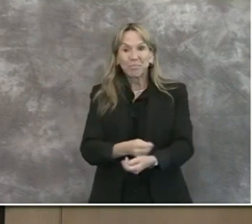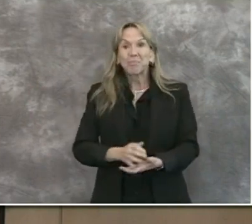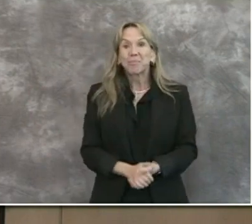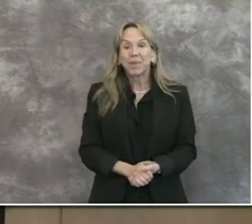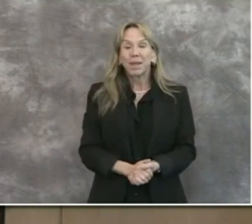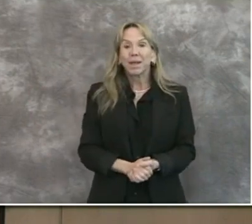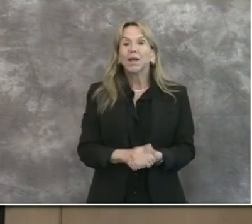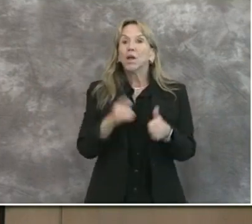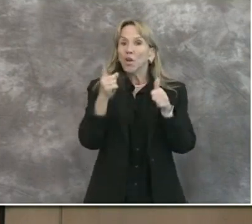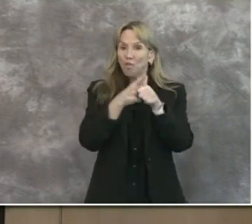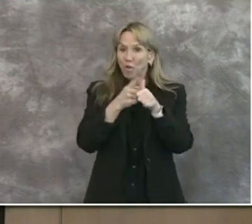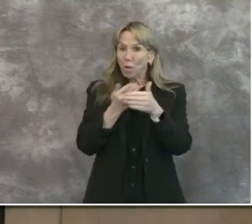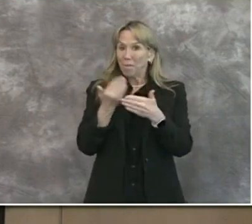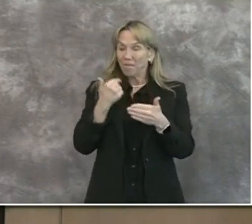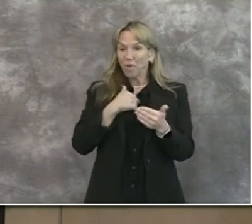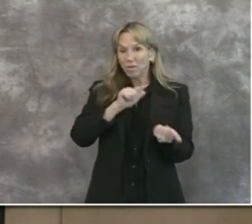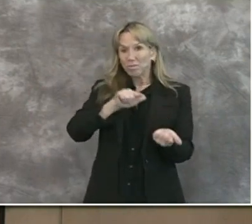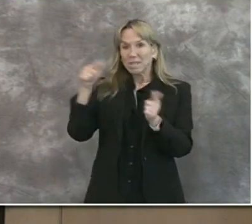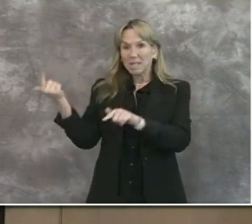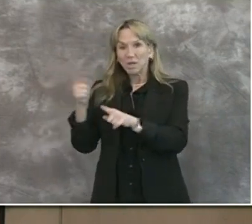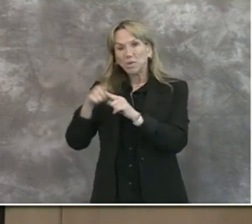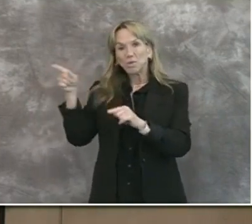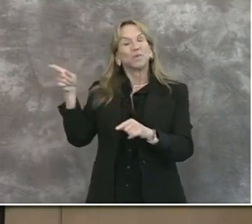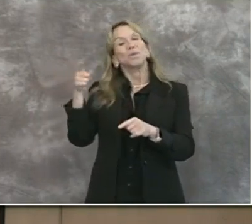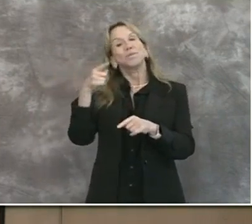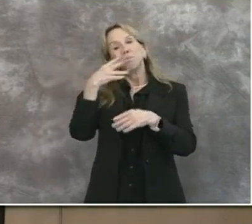bank, let me call up supervisor Nathan Fletcher.